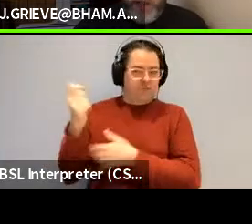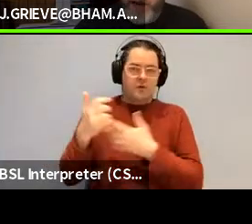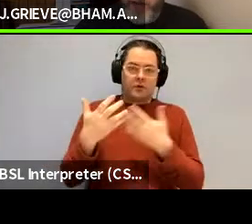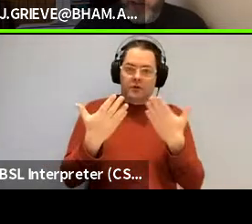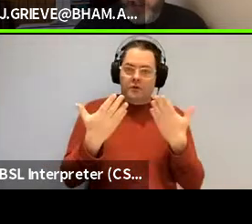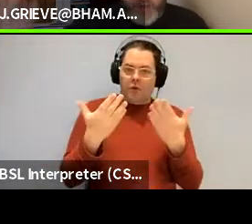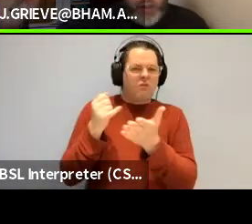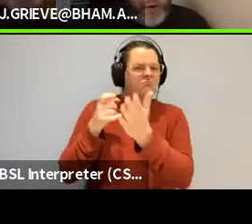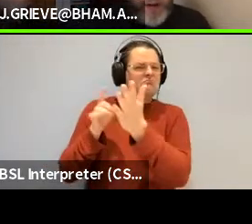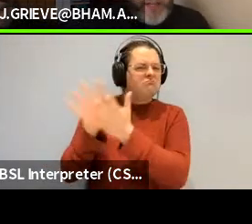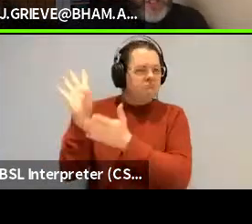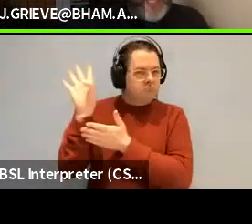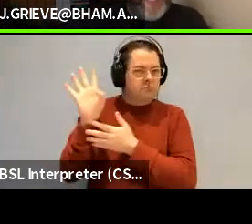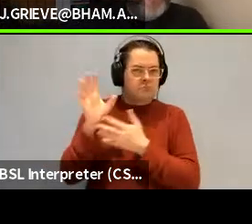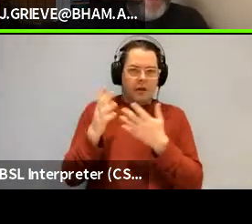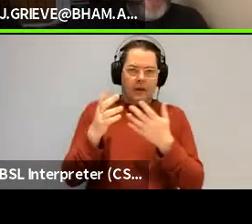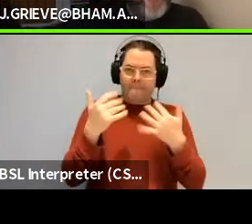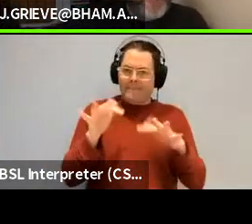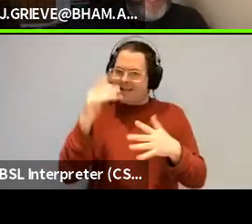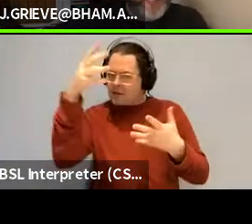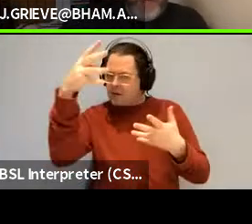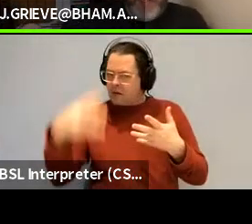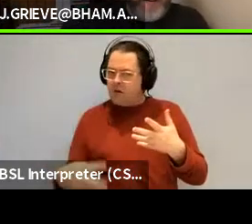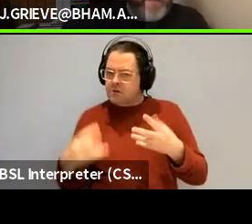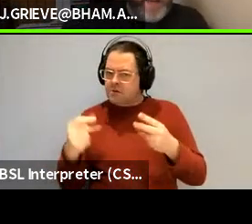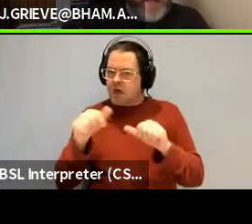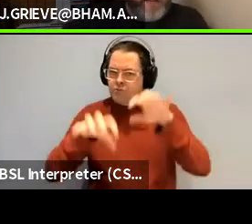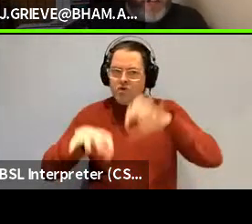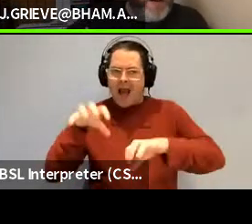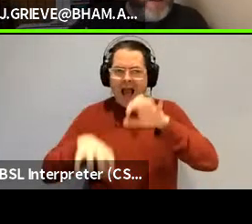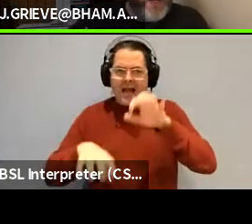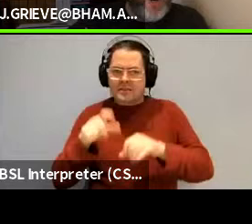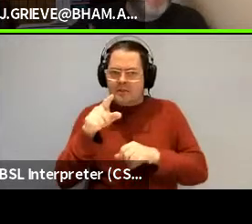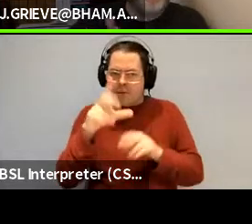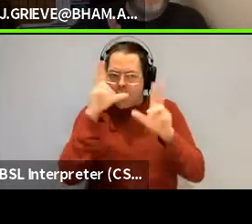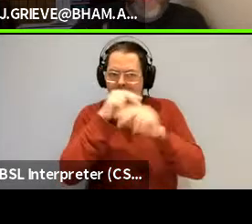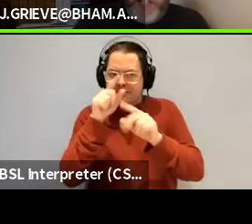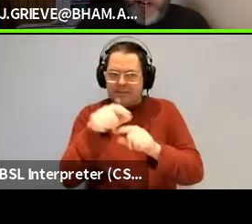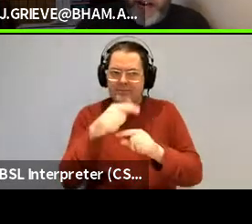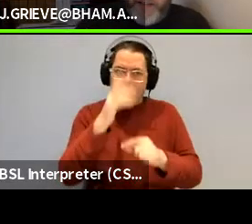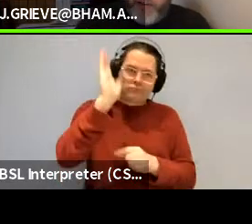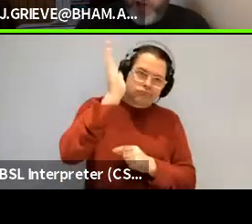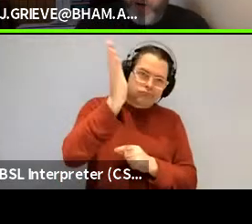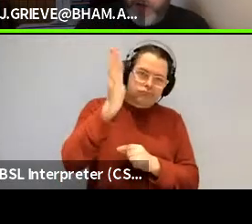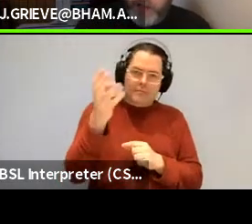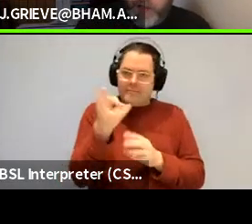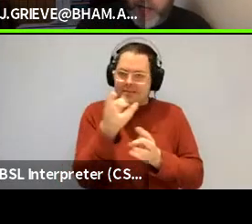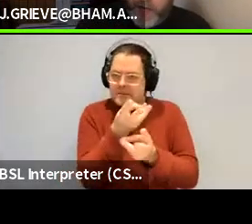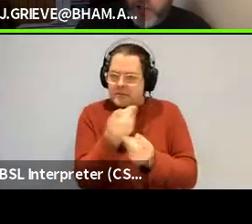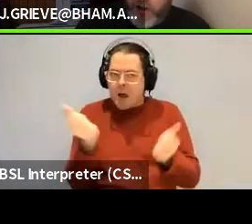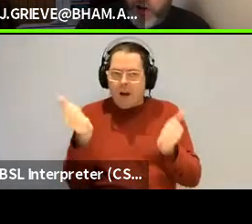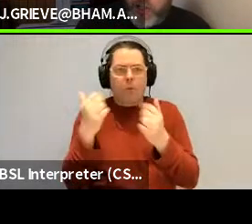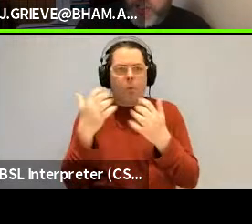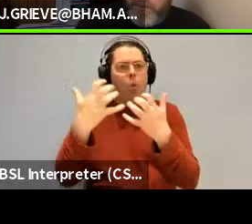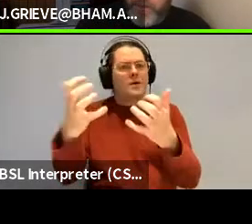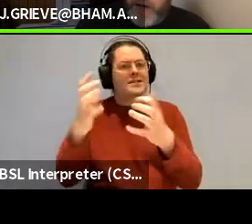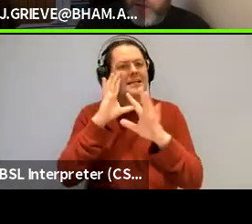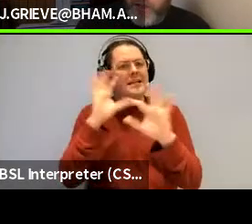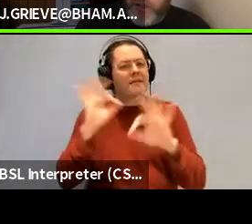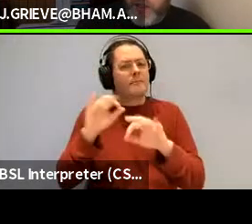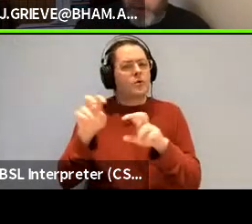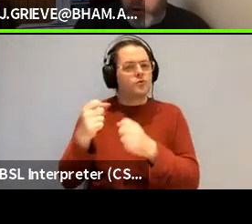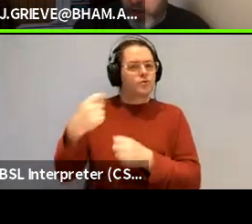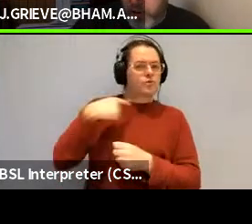before we get into the panel there there's been sort of a running chat you probably haven't seen it's probably and maybe a lot of the audience hasn't seen it either so it was largely